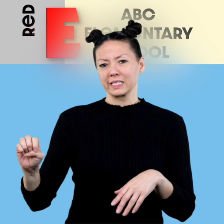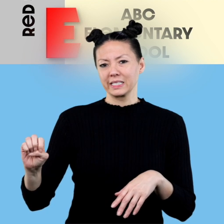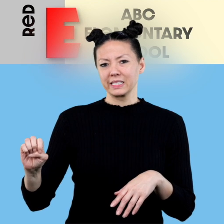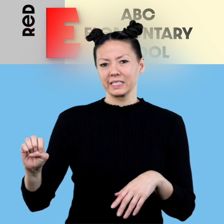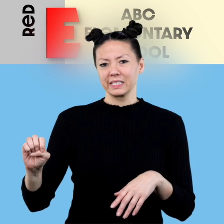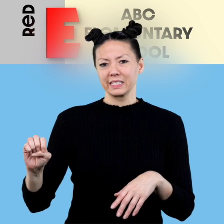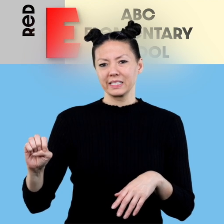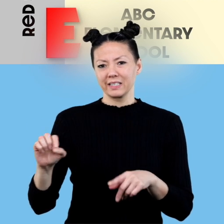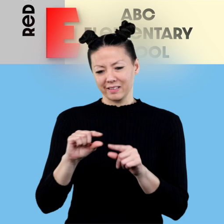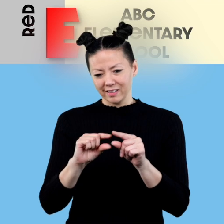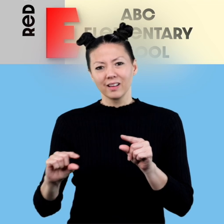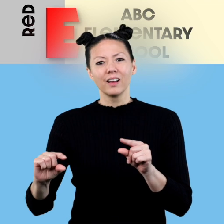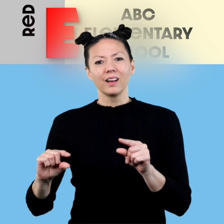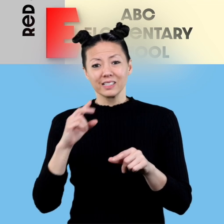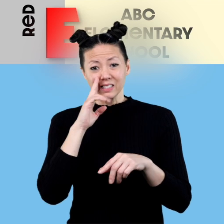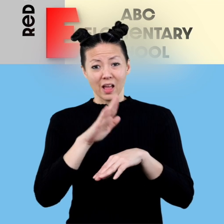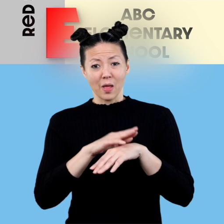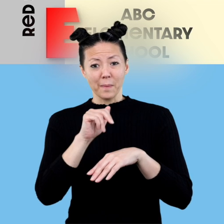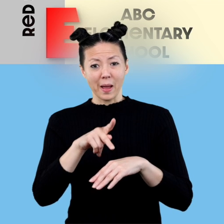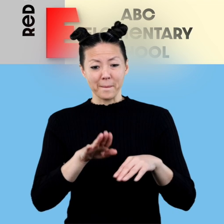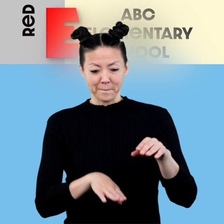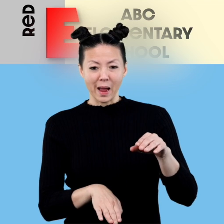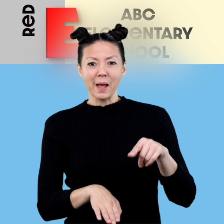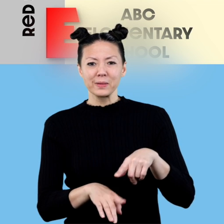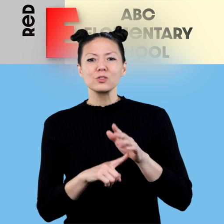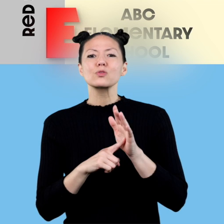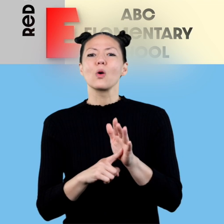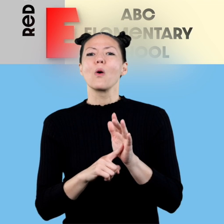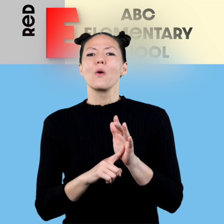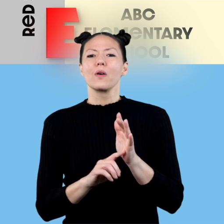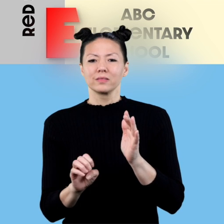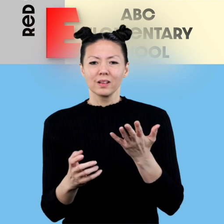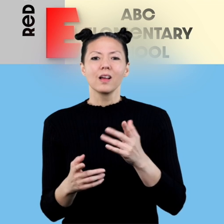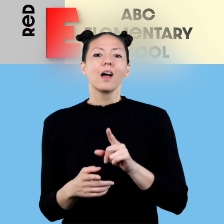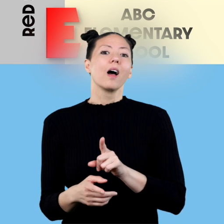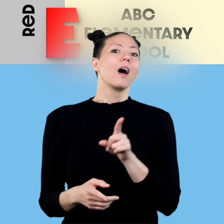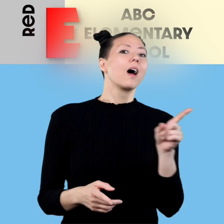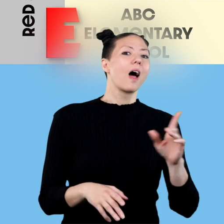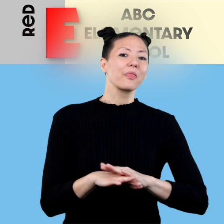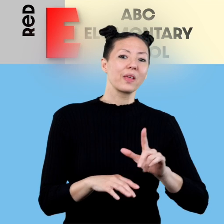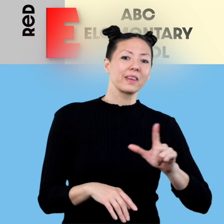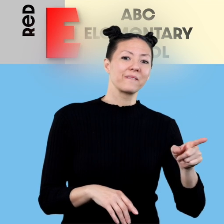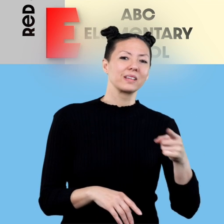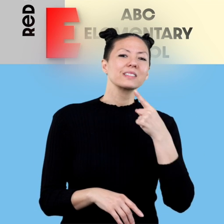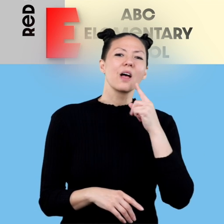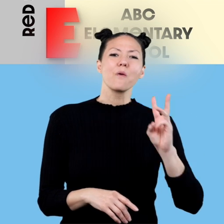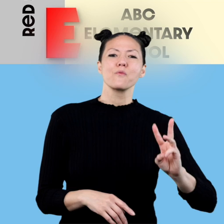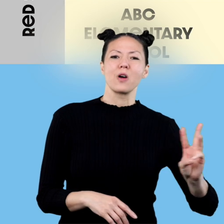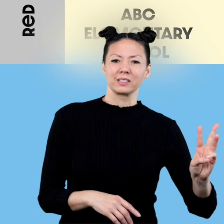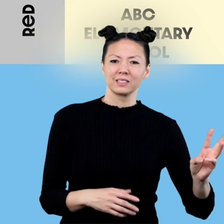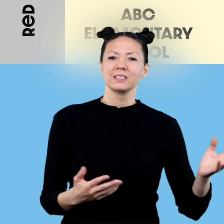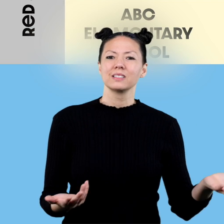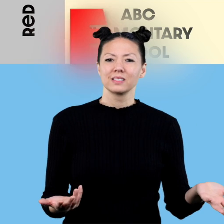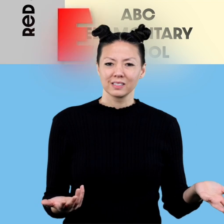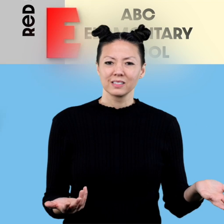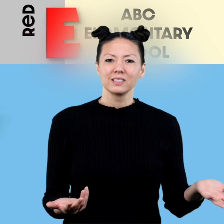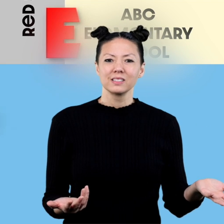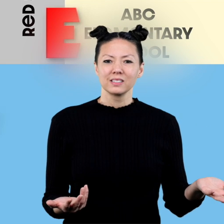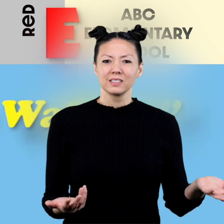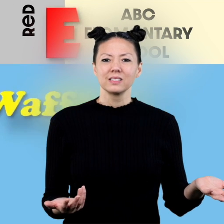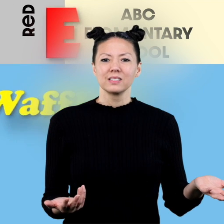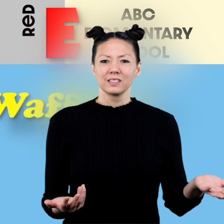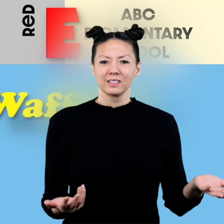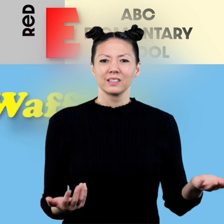south is at the bottom of the map, and west is on the left side. Never eat